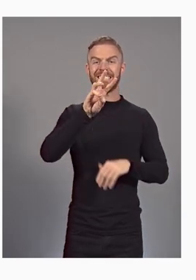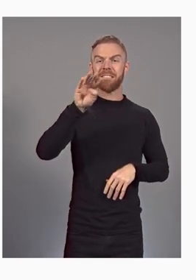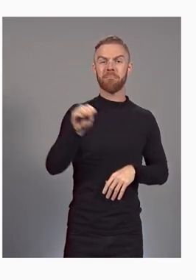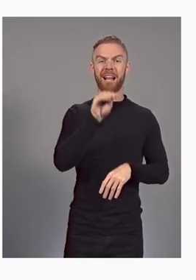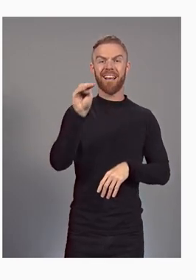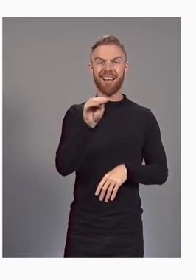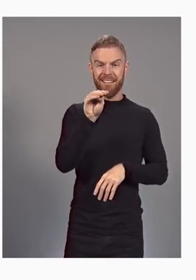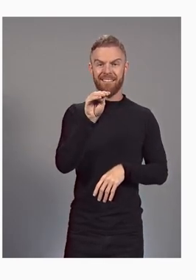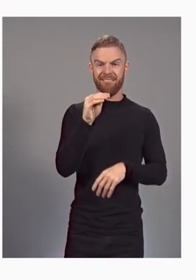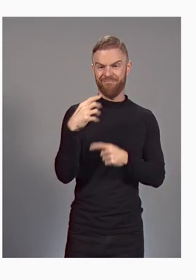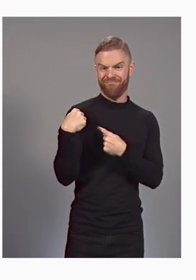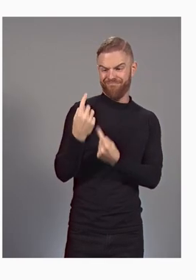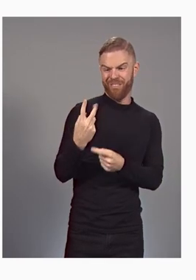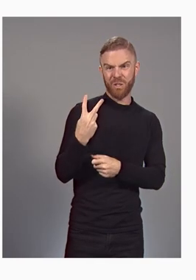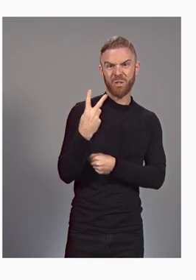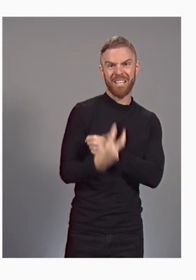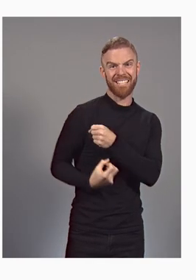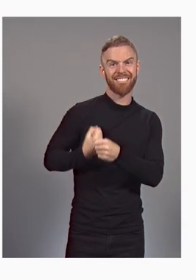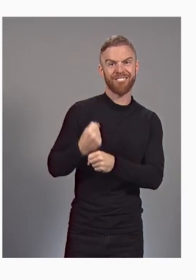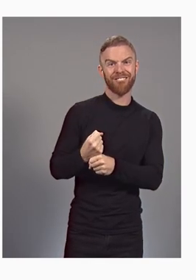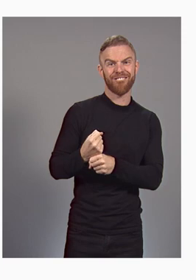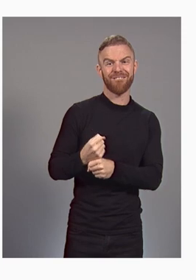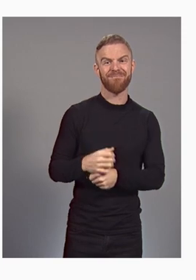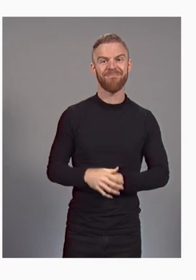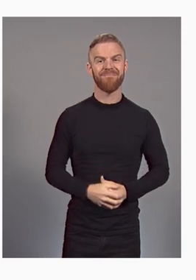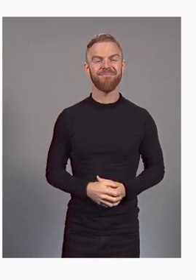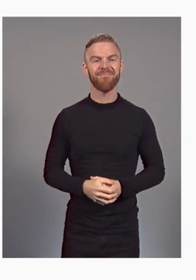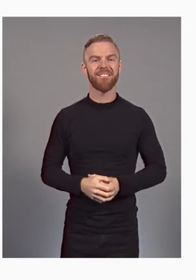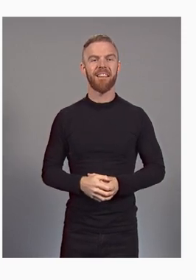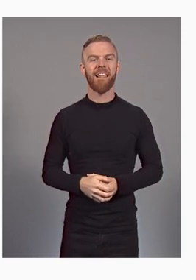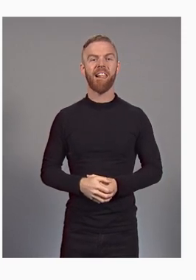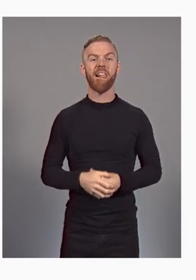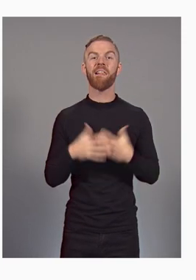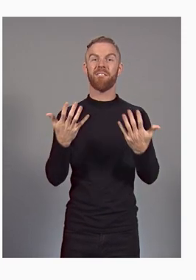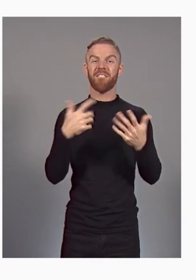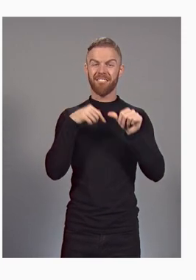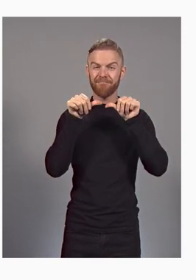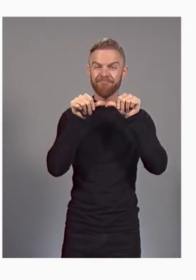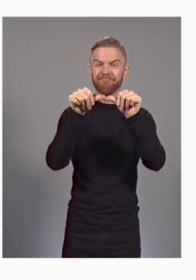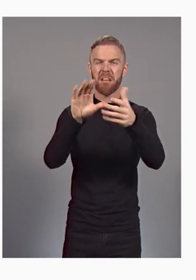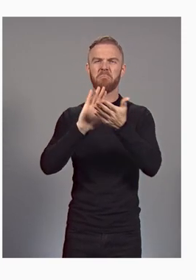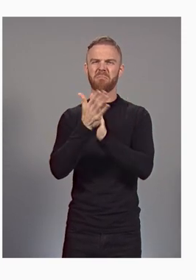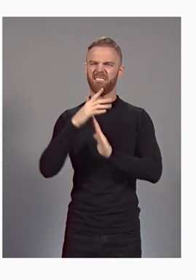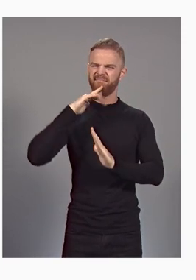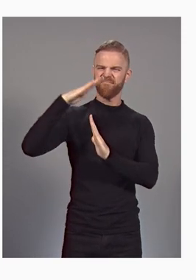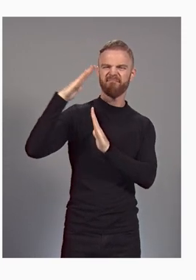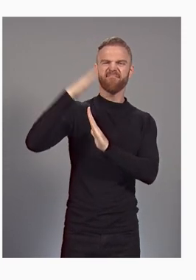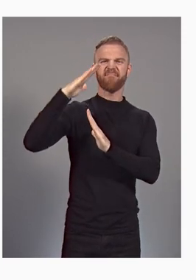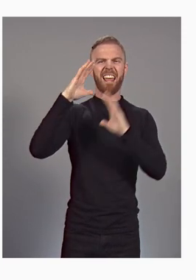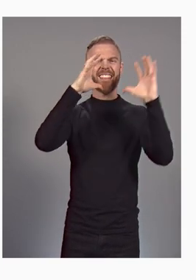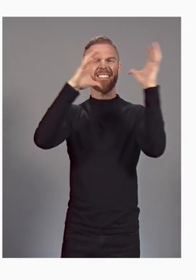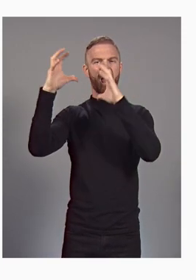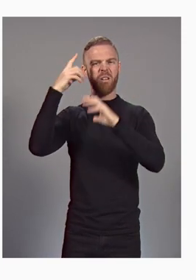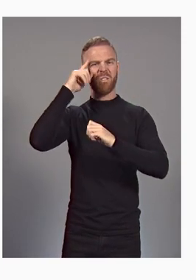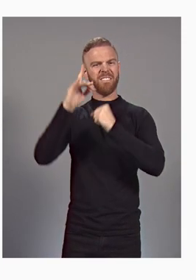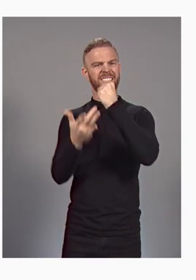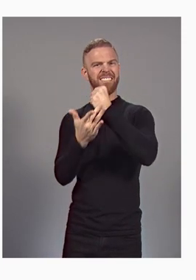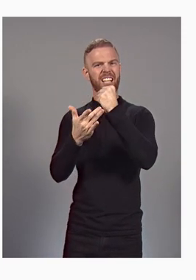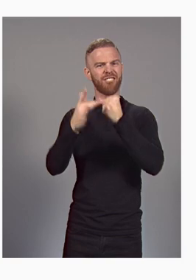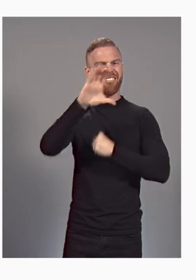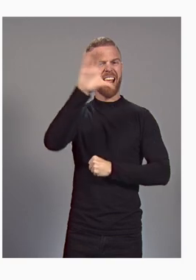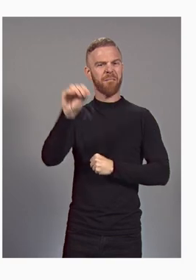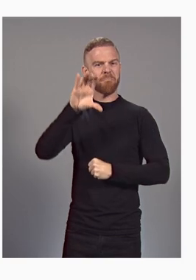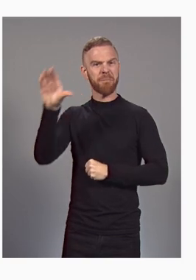up from 6 million just two years ago. And we continue to be the top cloud for